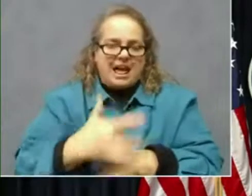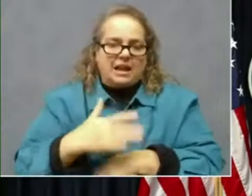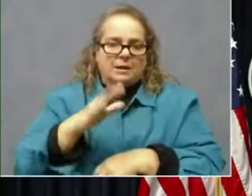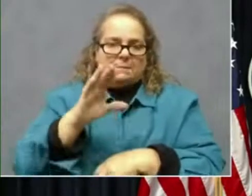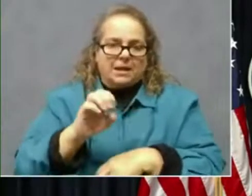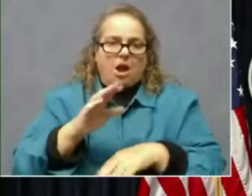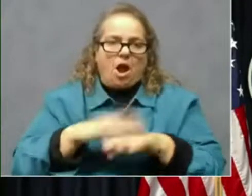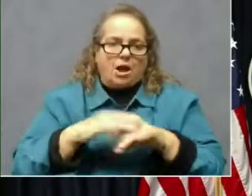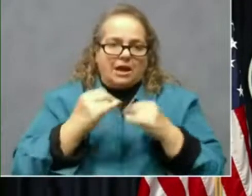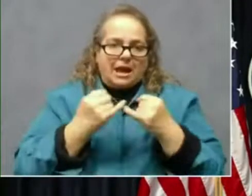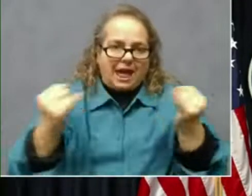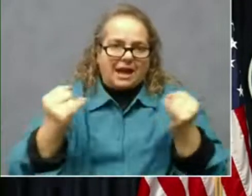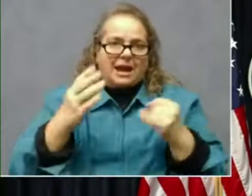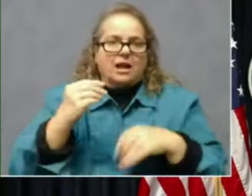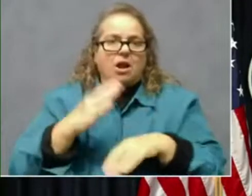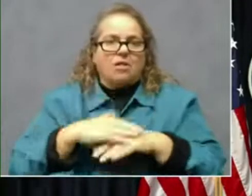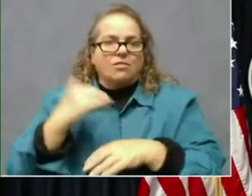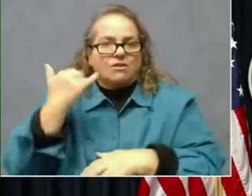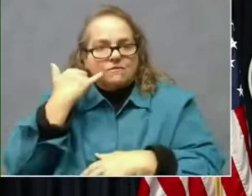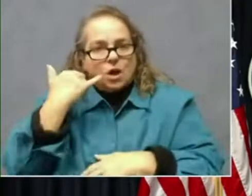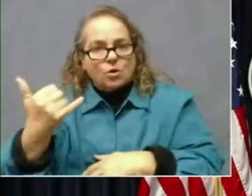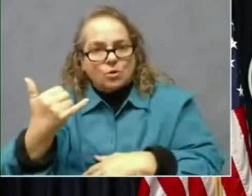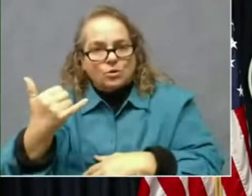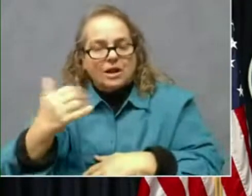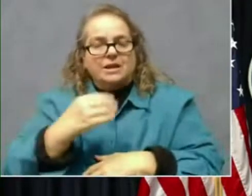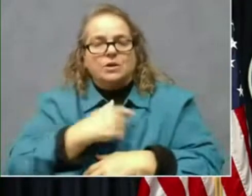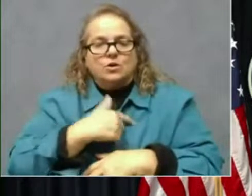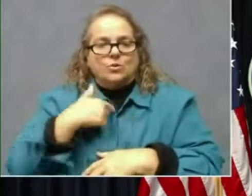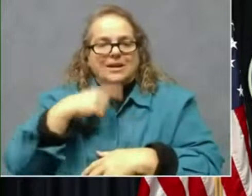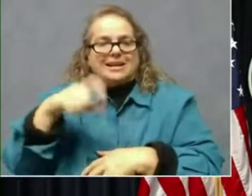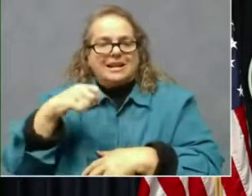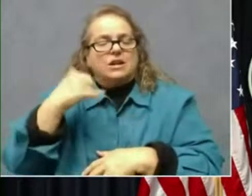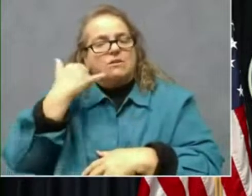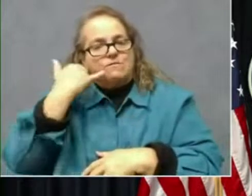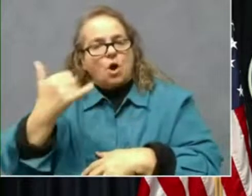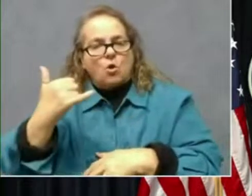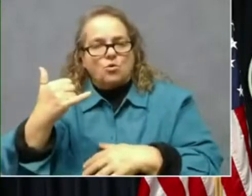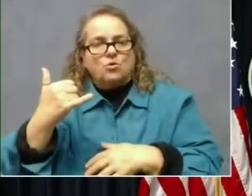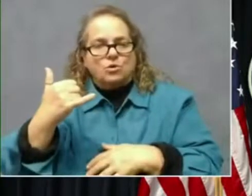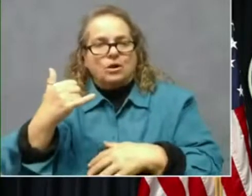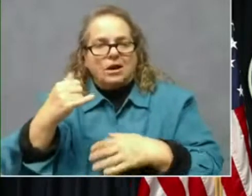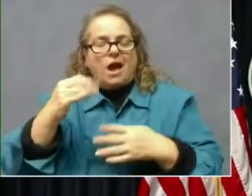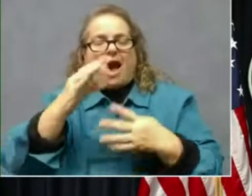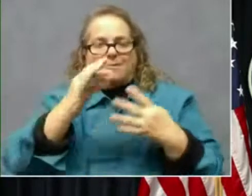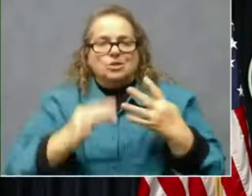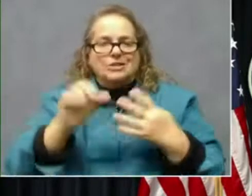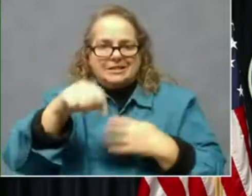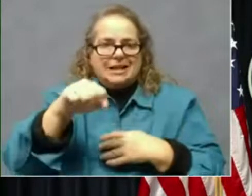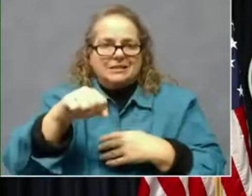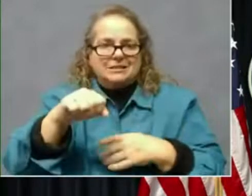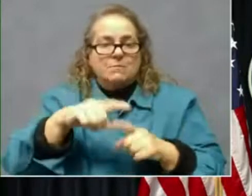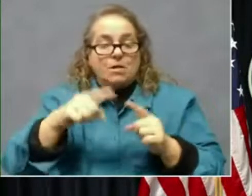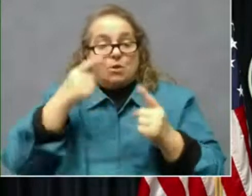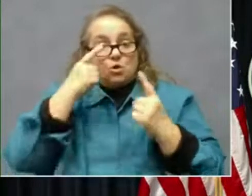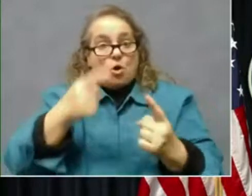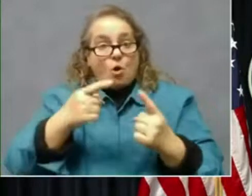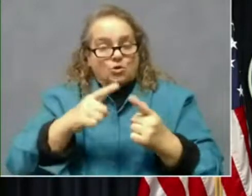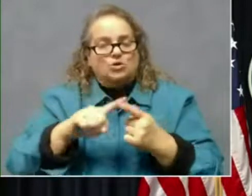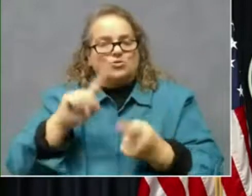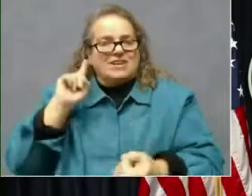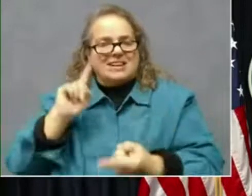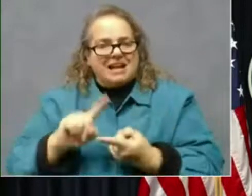and over the phone, and we will at least need a phone option. And the goal there is to lessen the amount of time